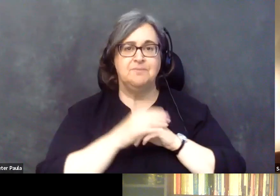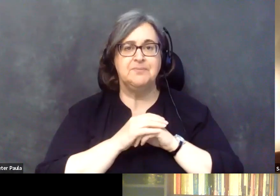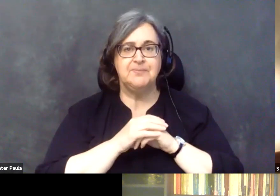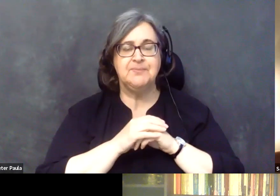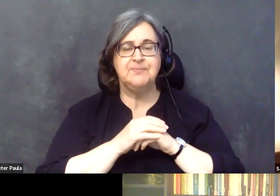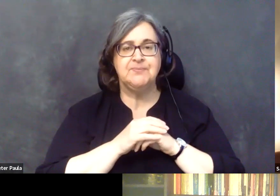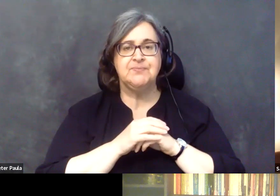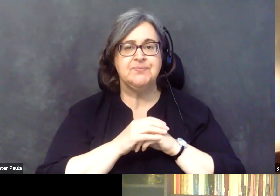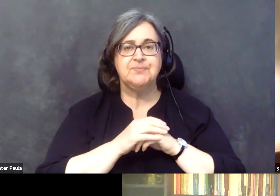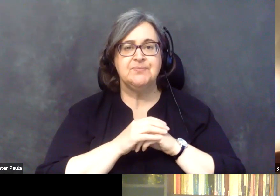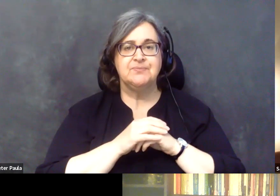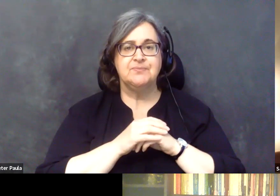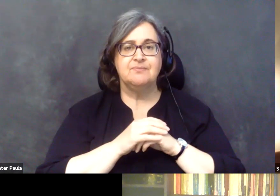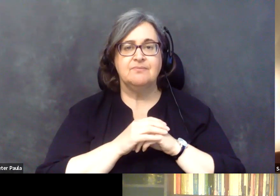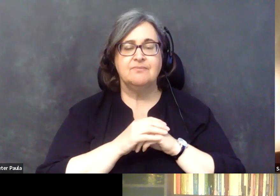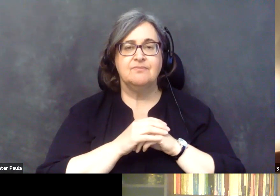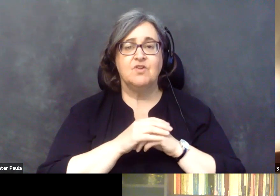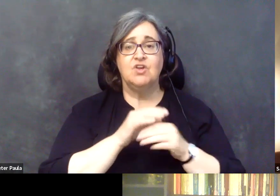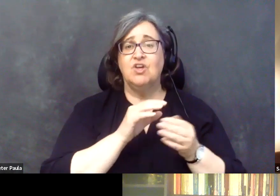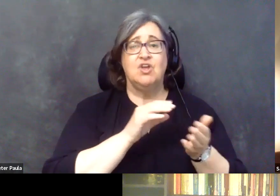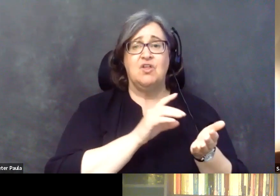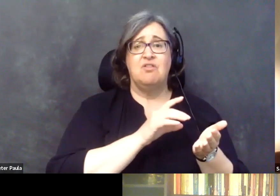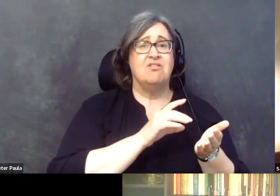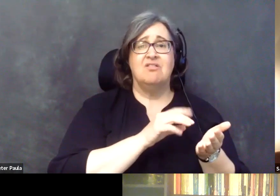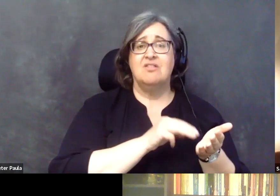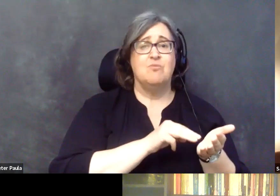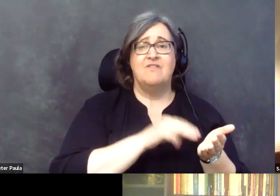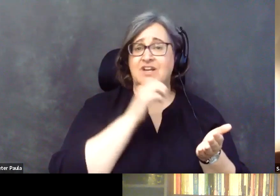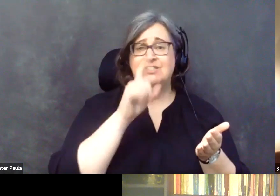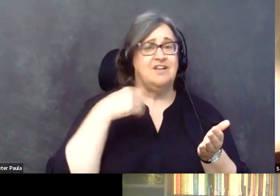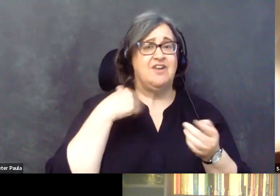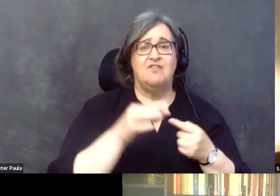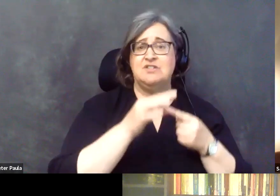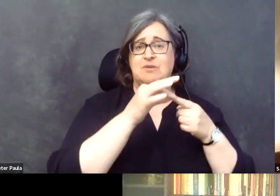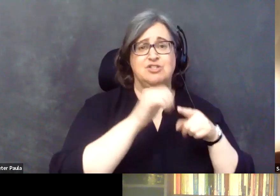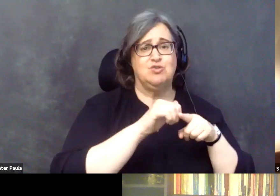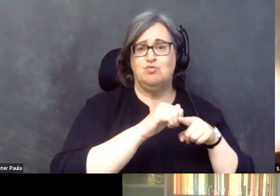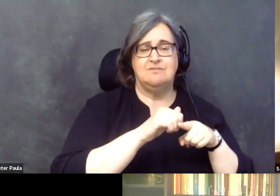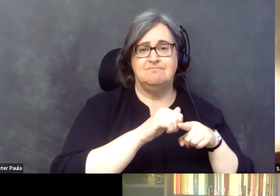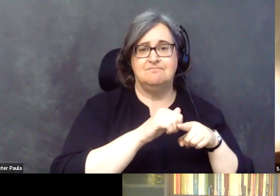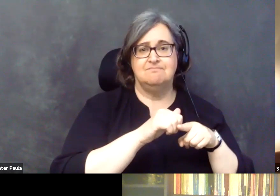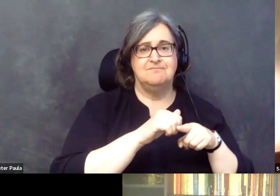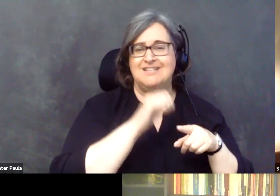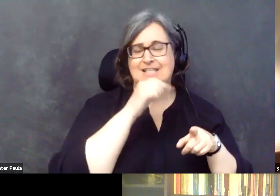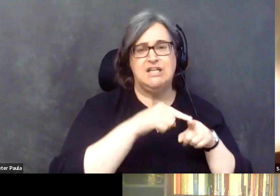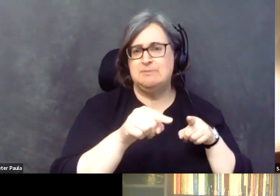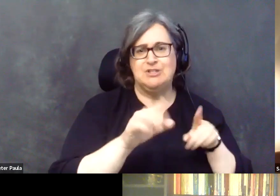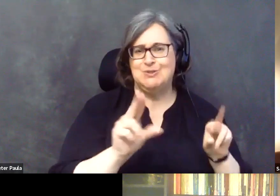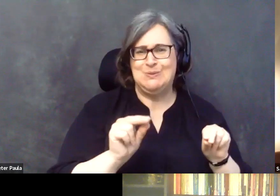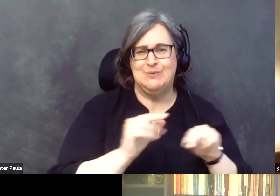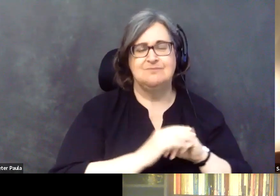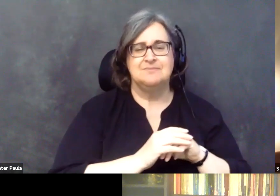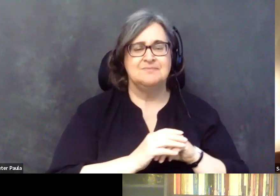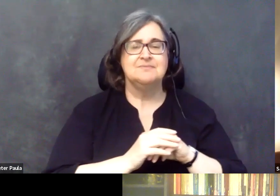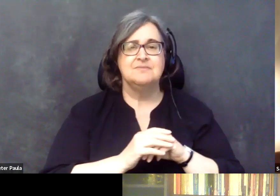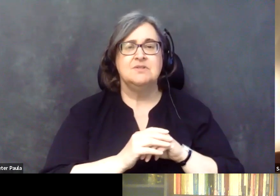it's, it's not that the provider has to have special training or that's a specialty by itself. So it